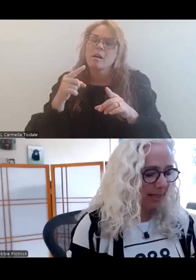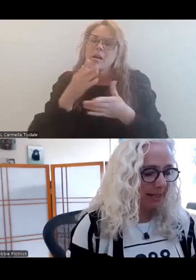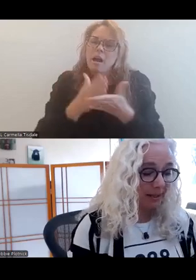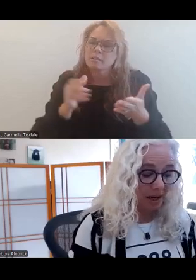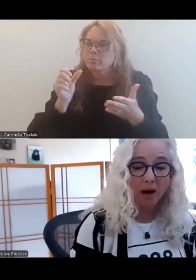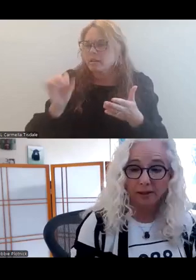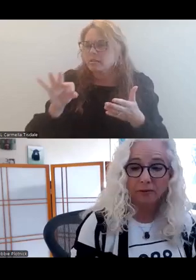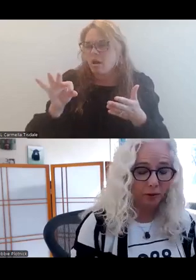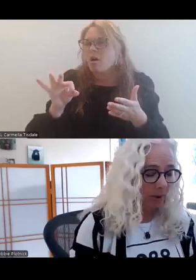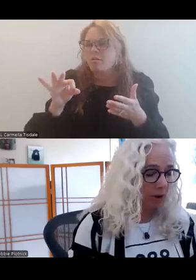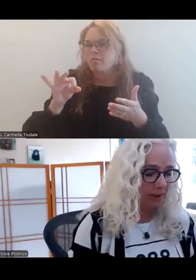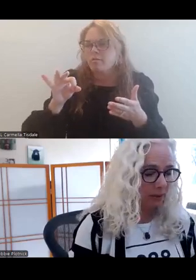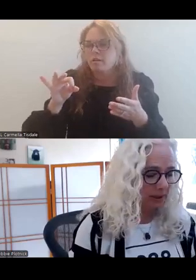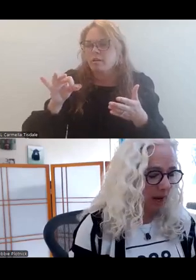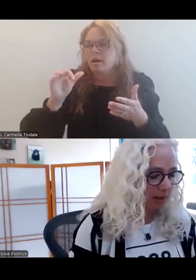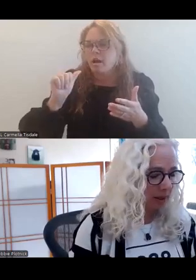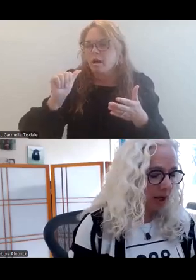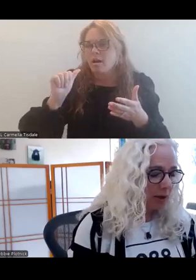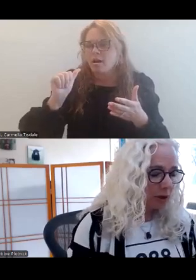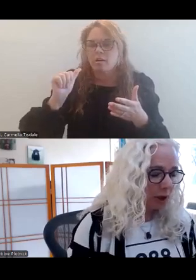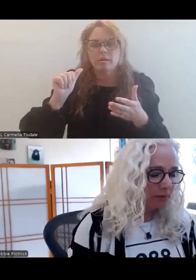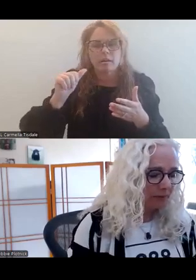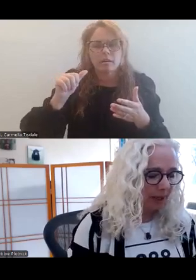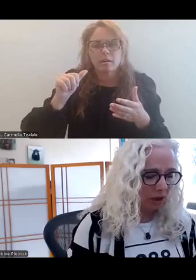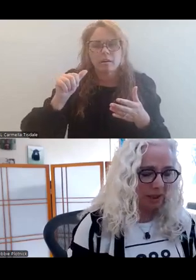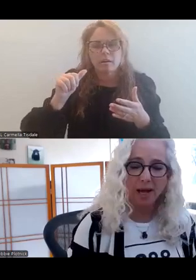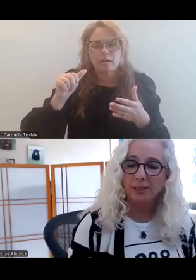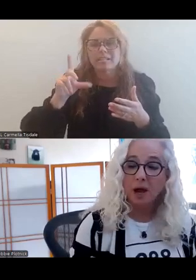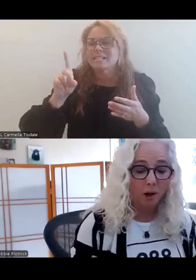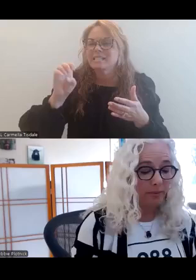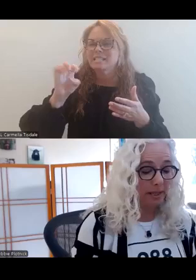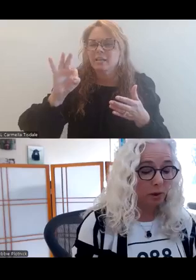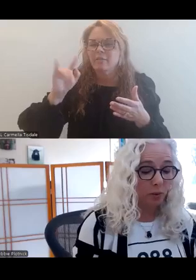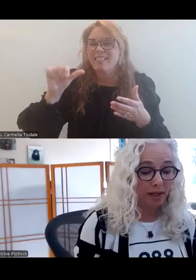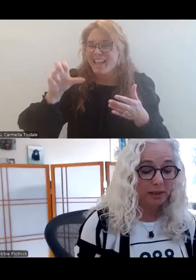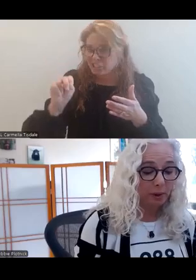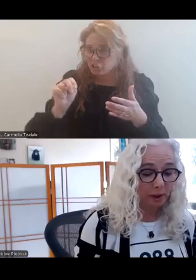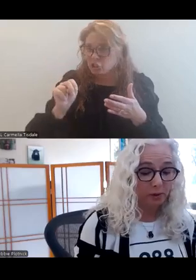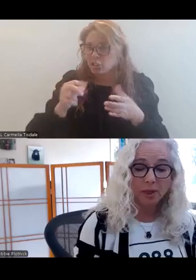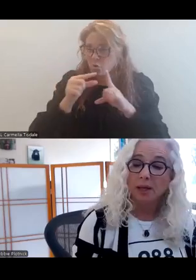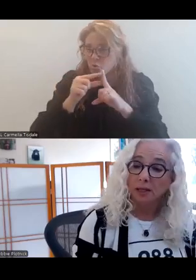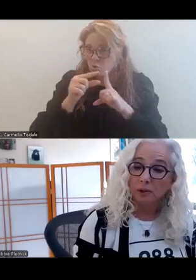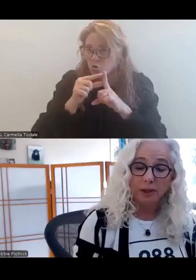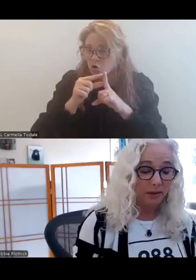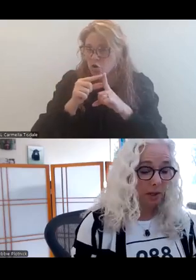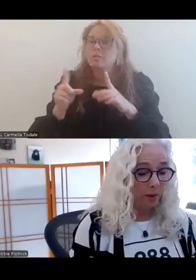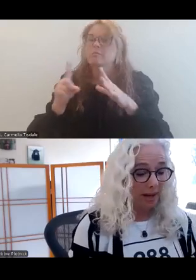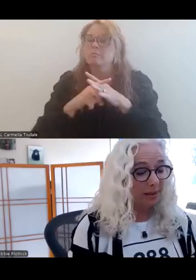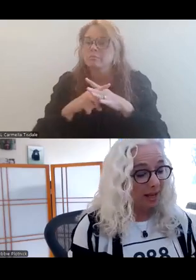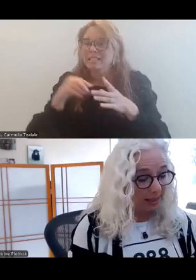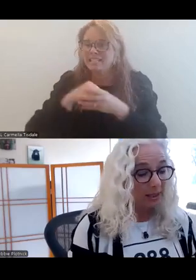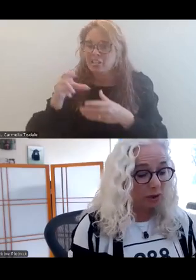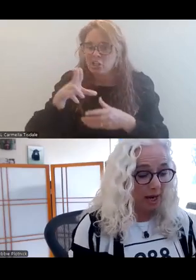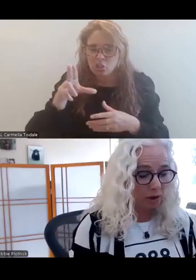represented in the guide for emergency response. The term deflection has come into widespread use here in the